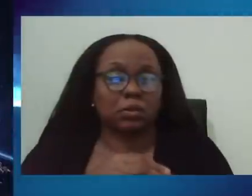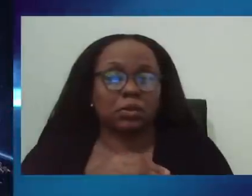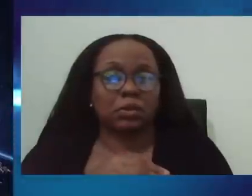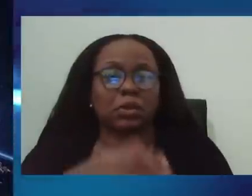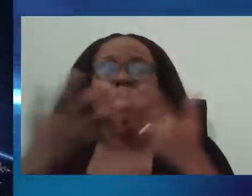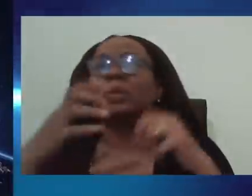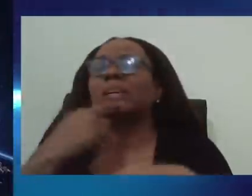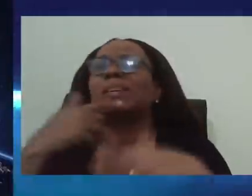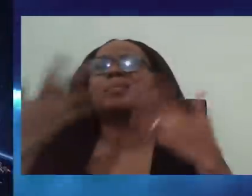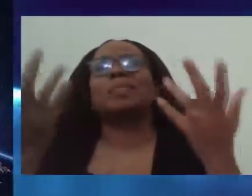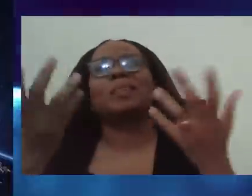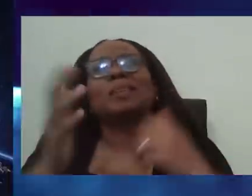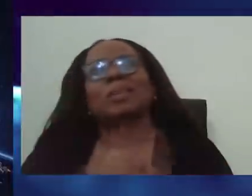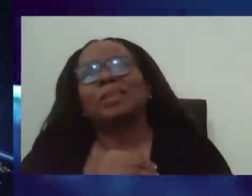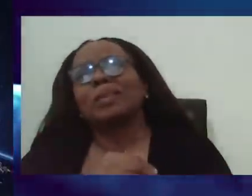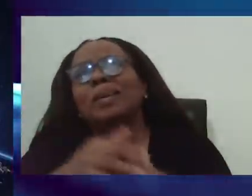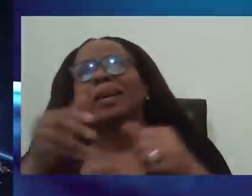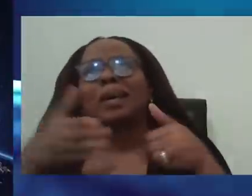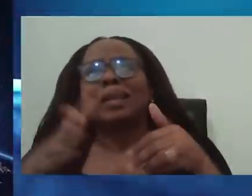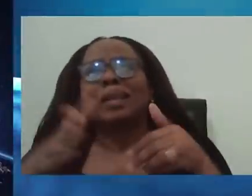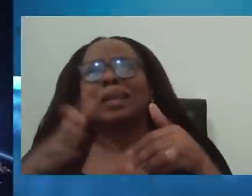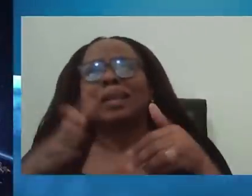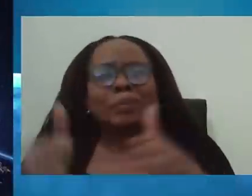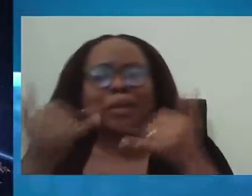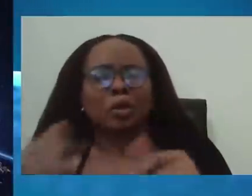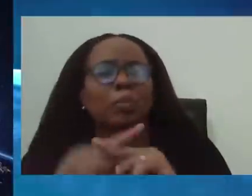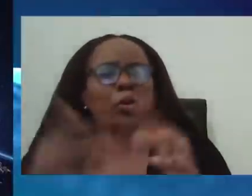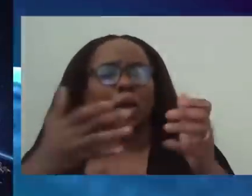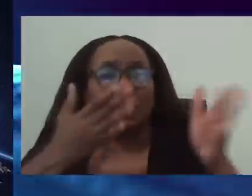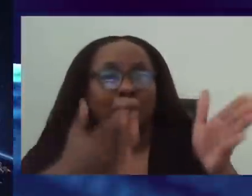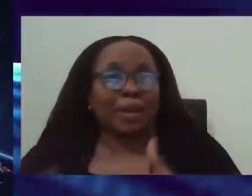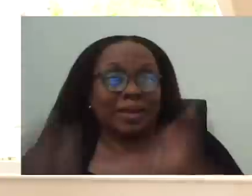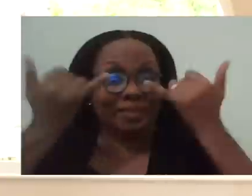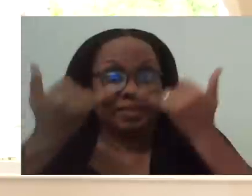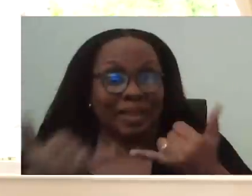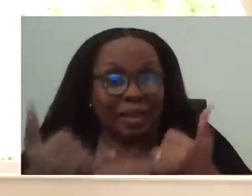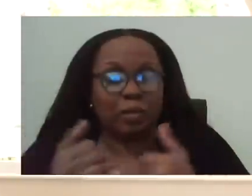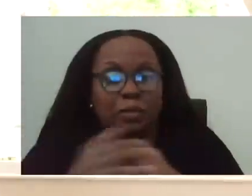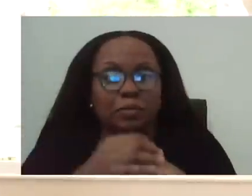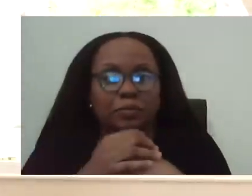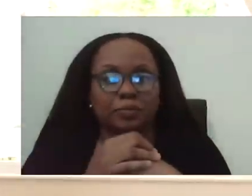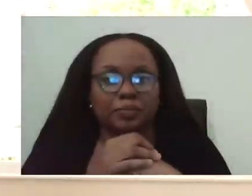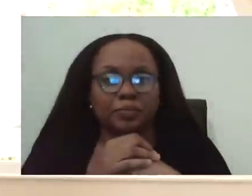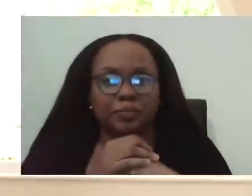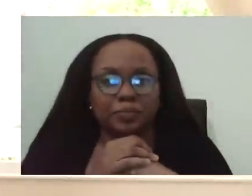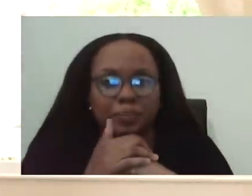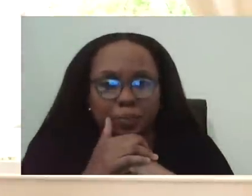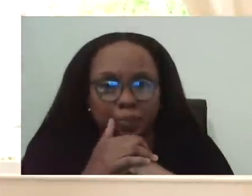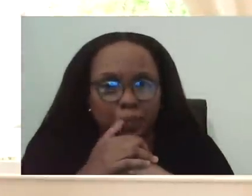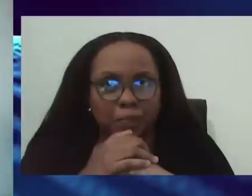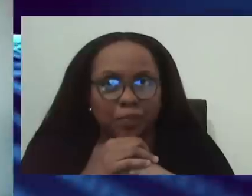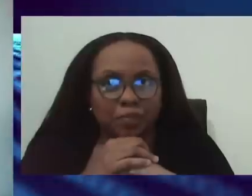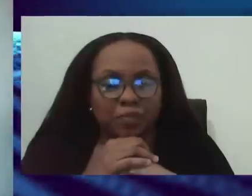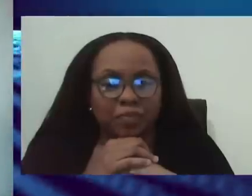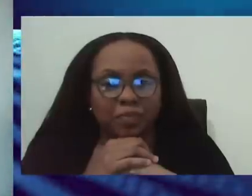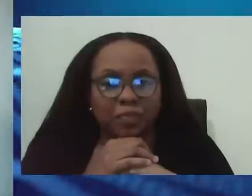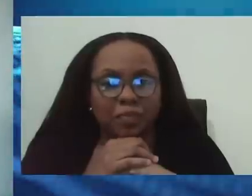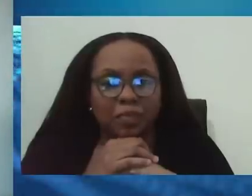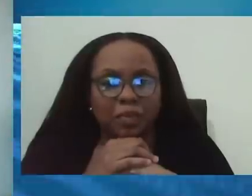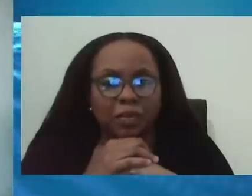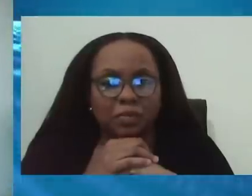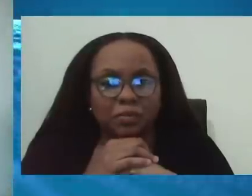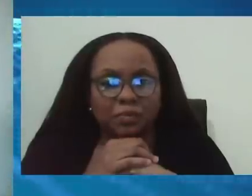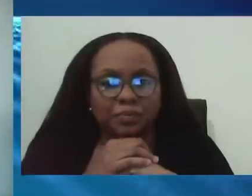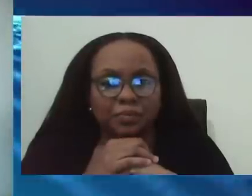oh dear, let's run and go and do this now. we want to be able to get to that early. We're not on a limb here. Could you share what that